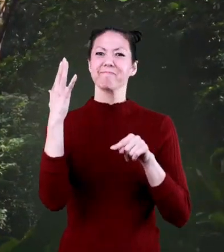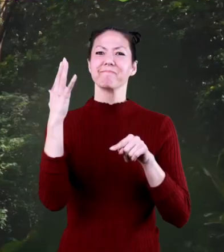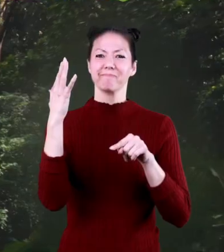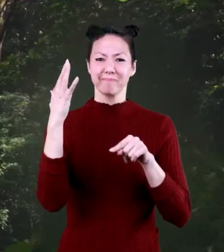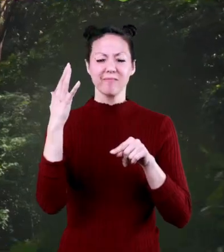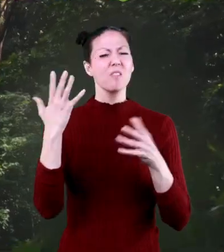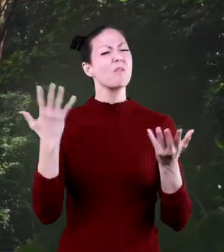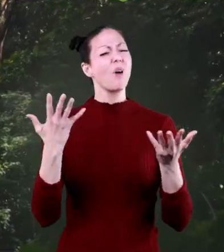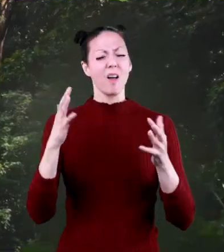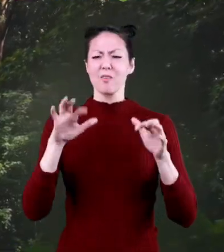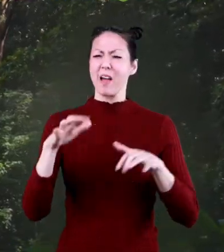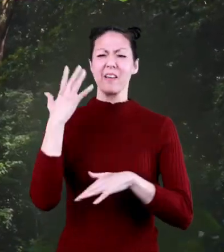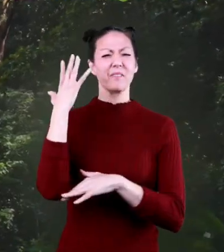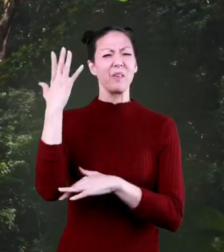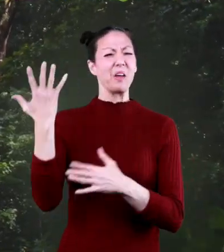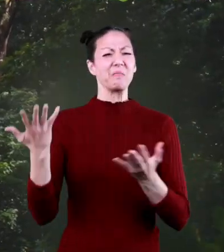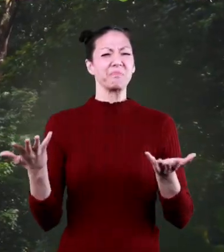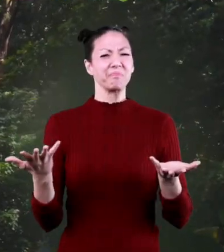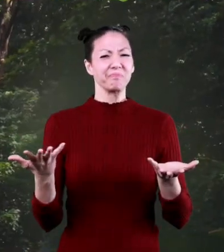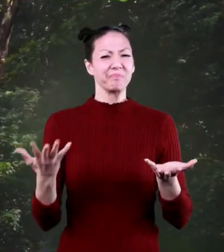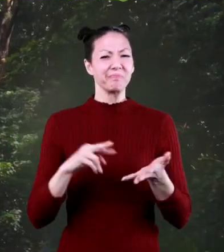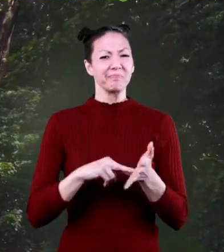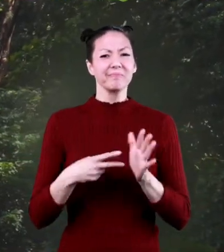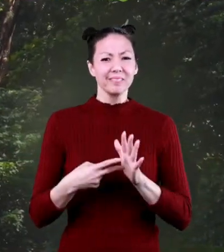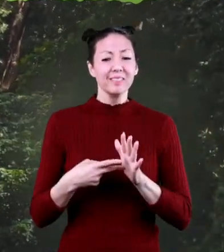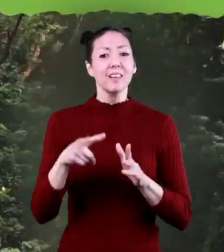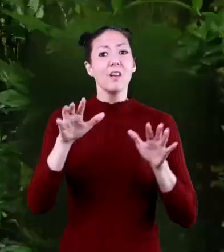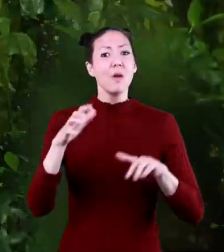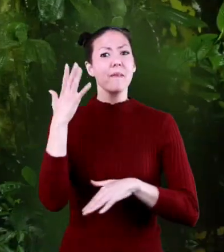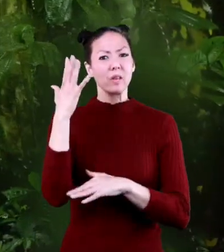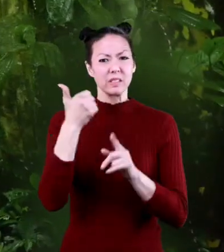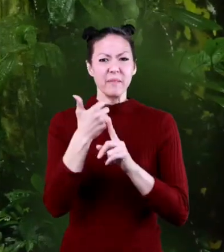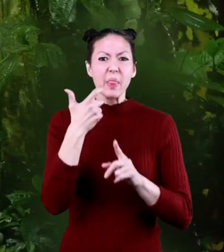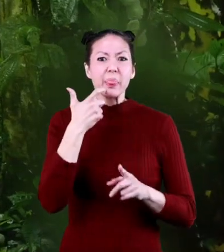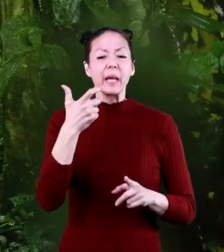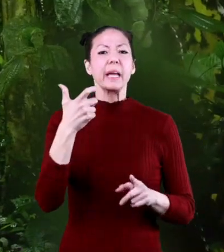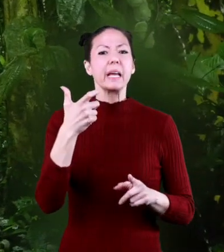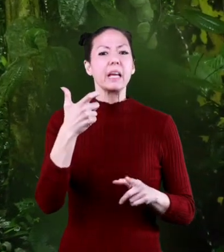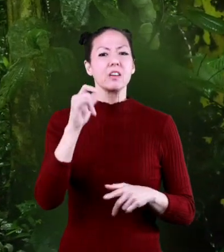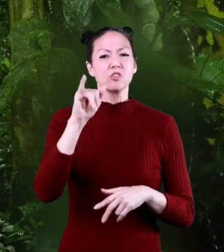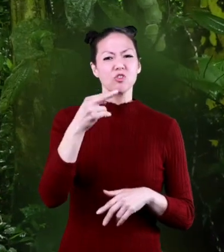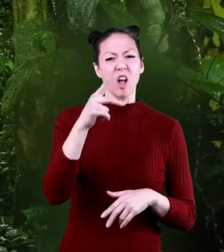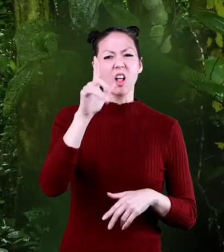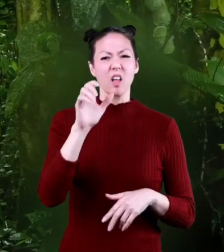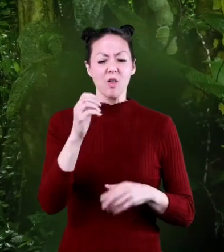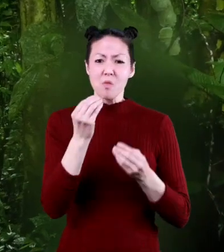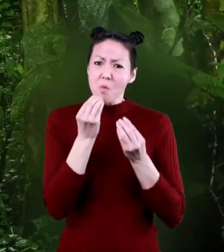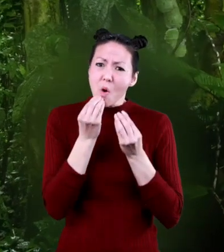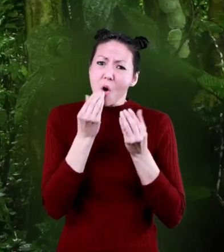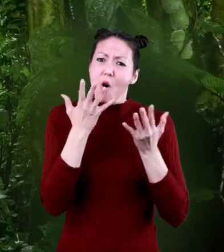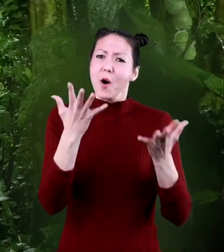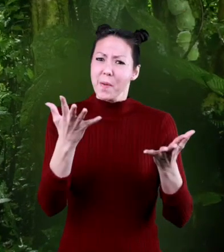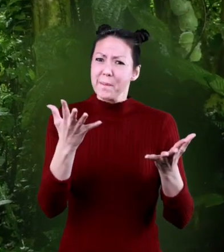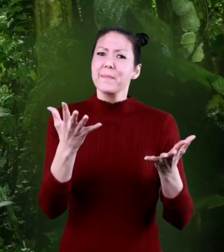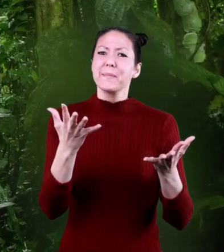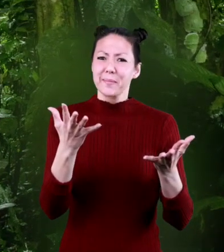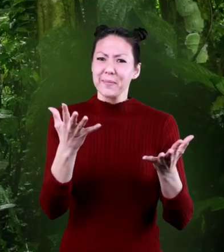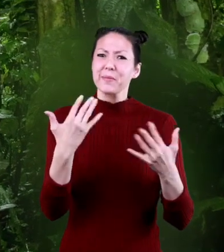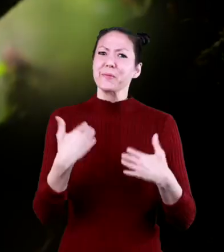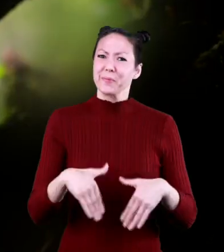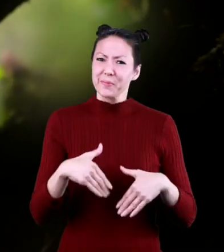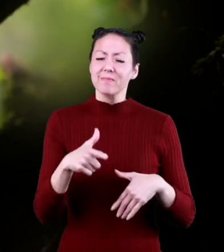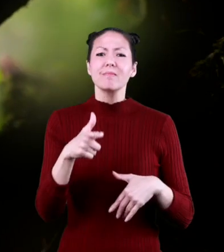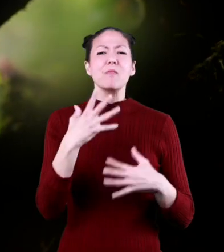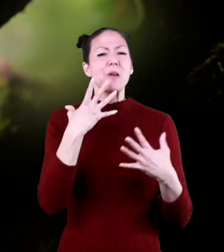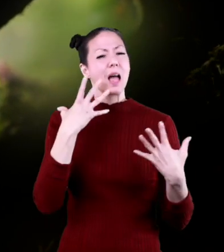Rainforests! What is a rainforest? A rainforest is a thick jungle which